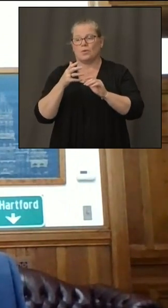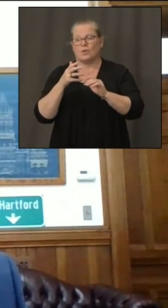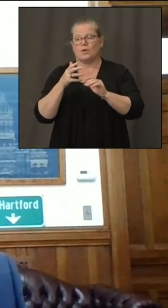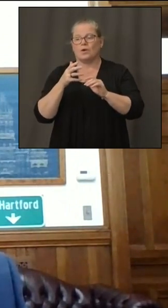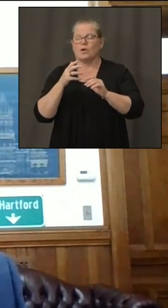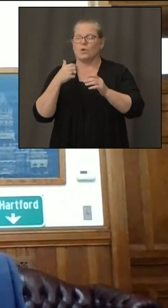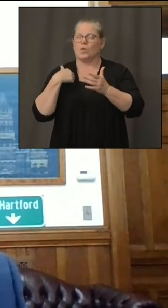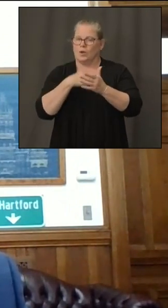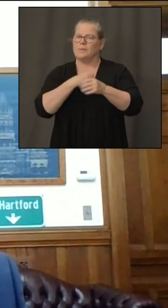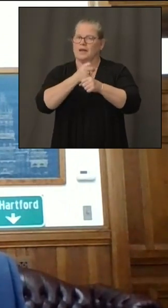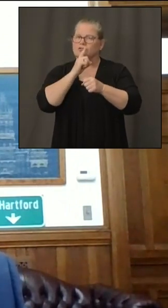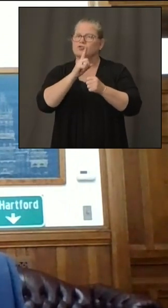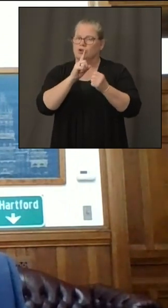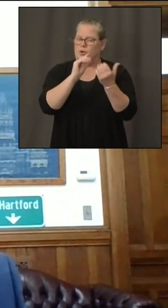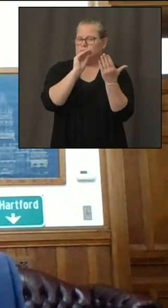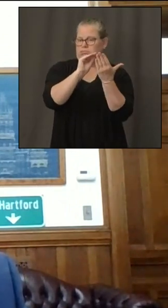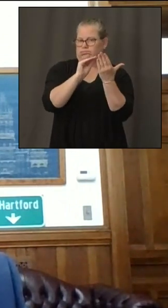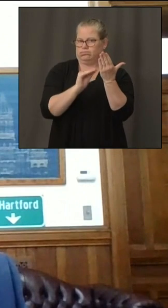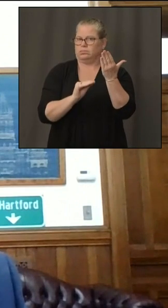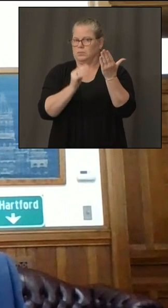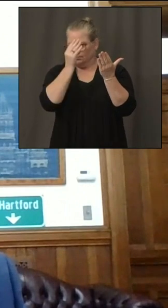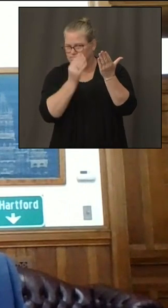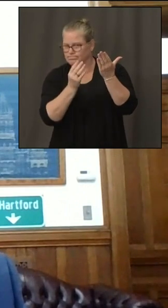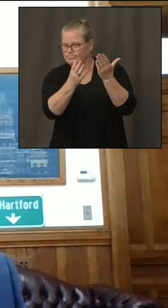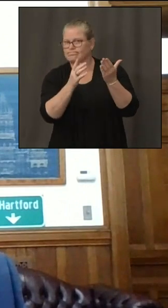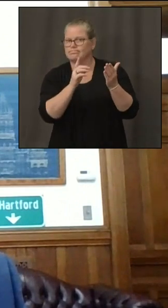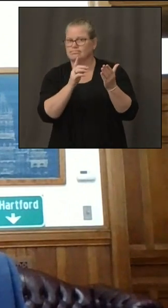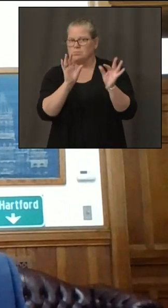them as well and we'll continuously follow up with them